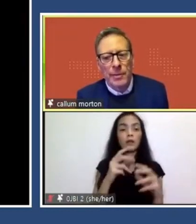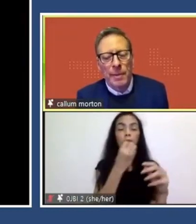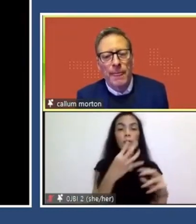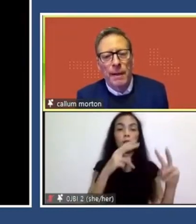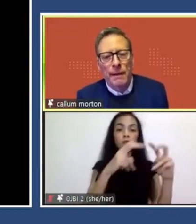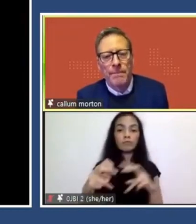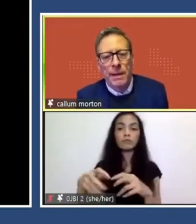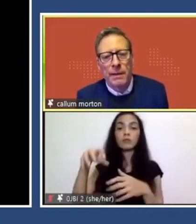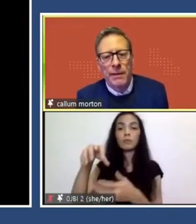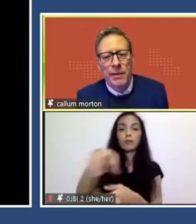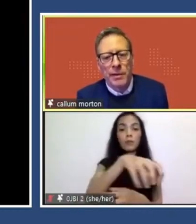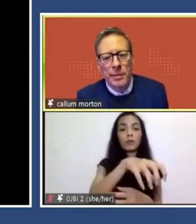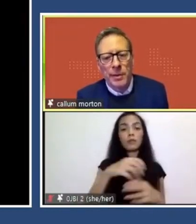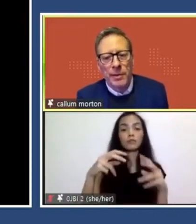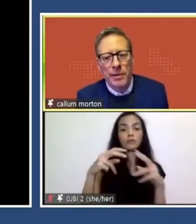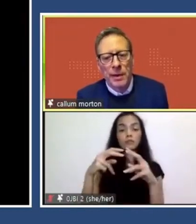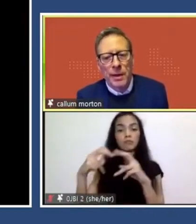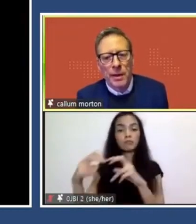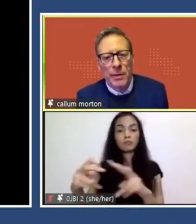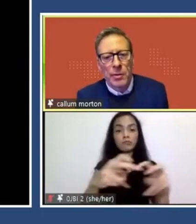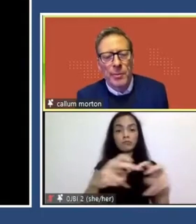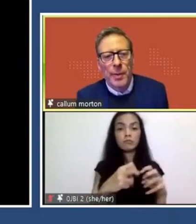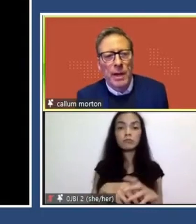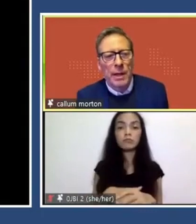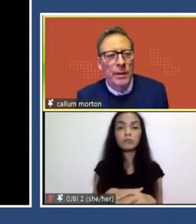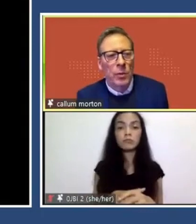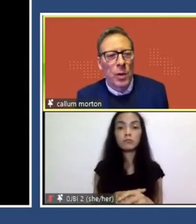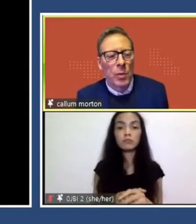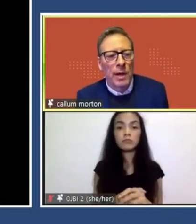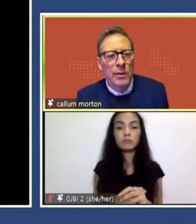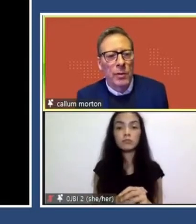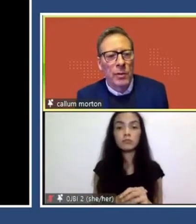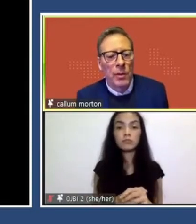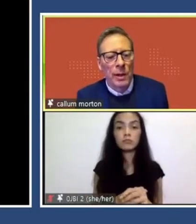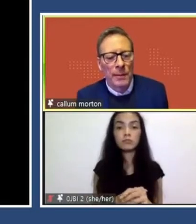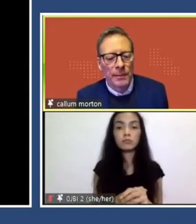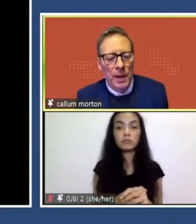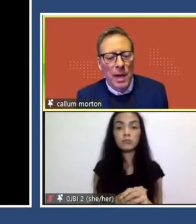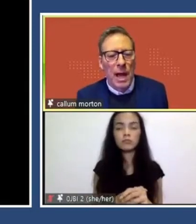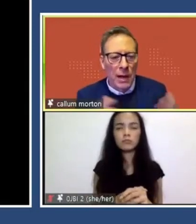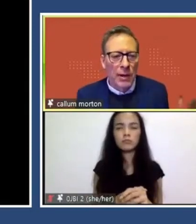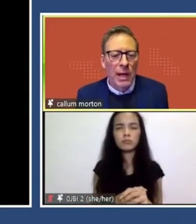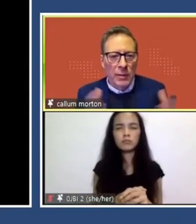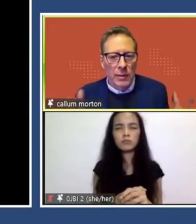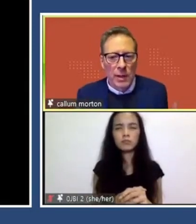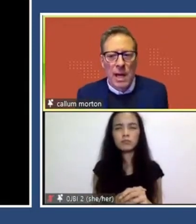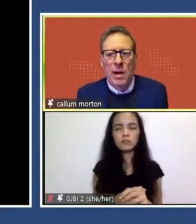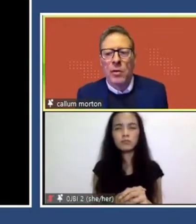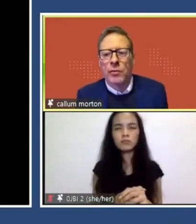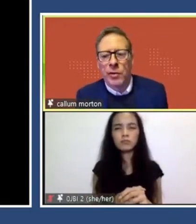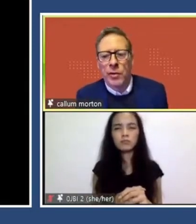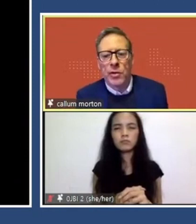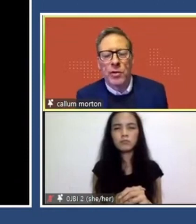research labs in the various disciplines. It was partly a way to aggregate